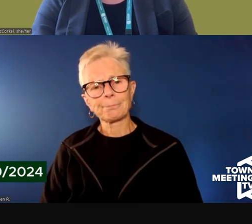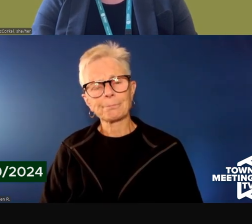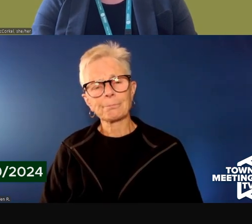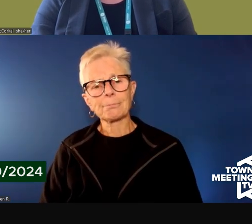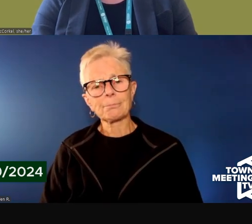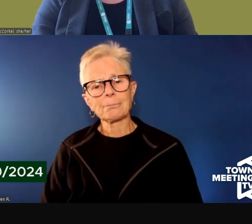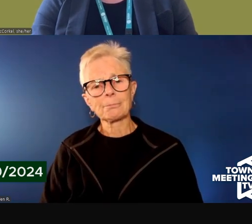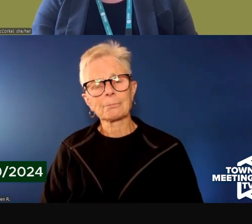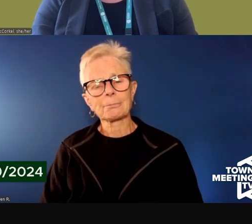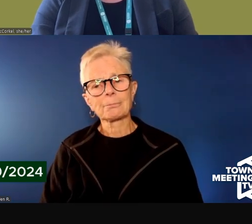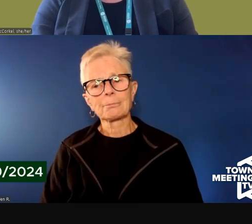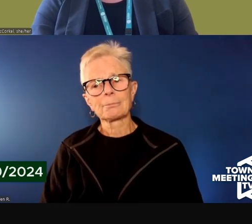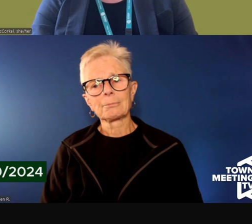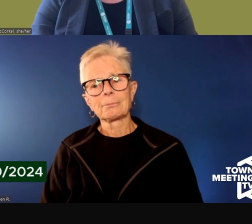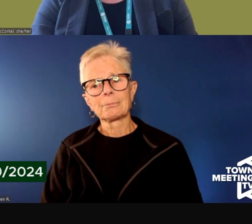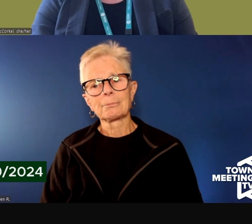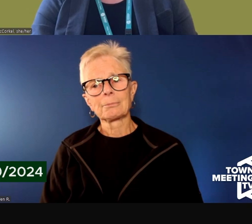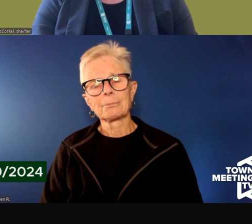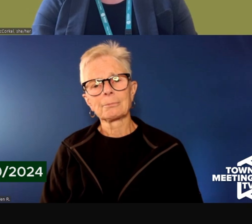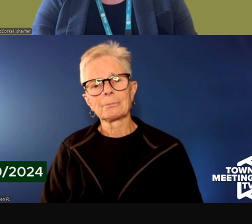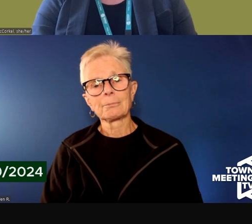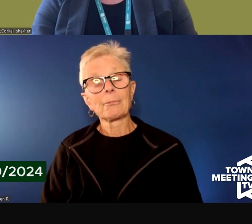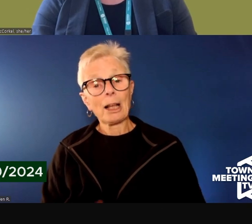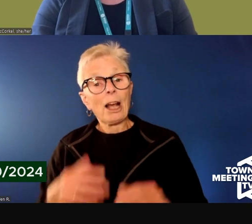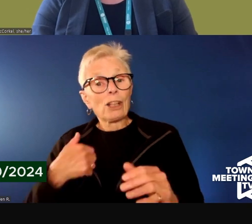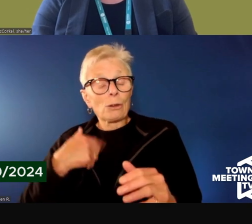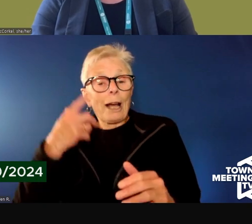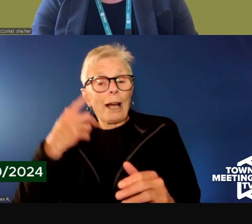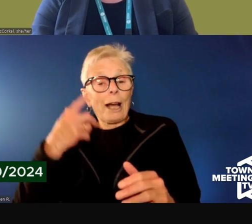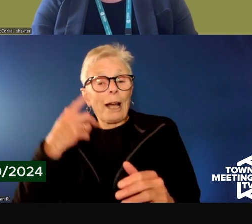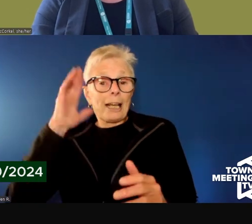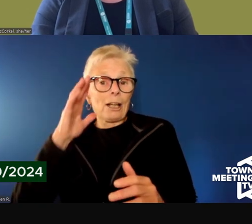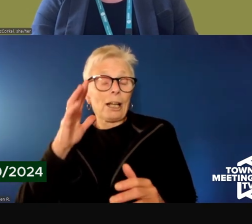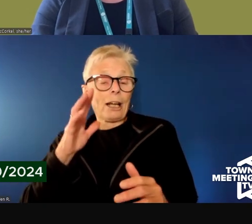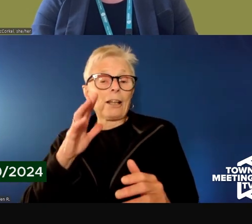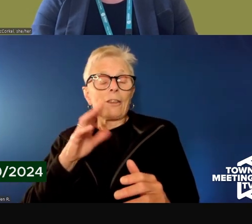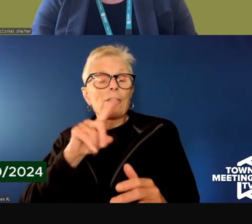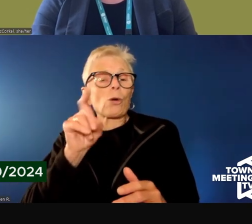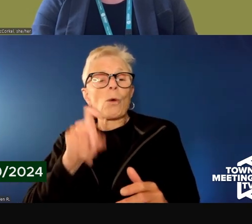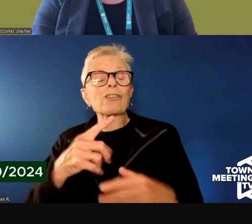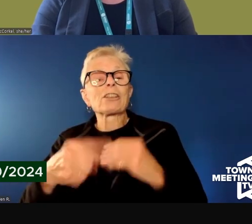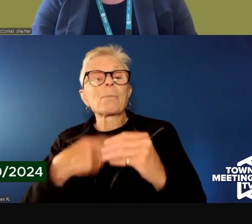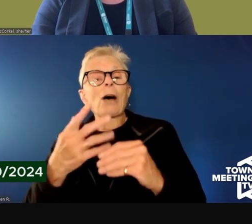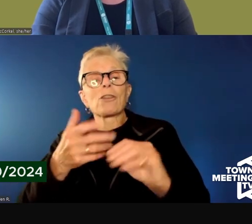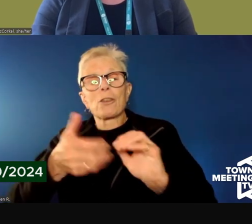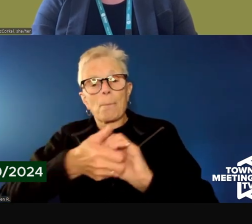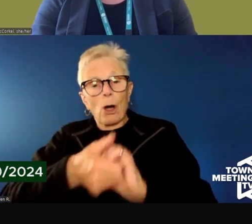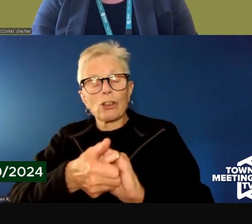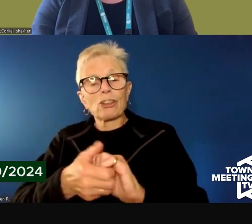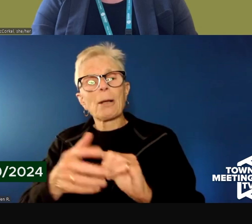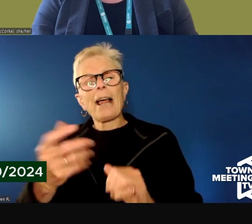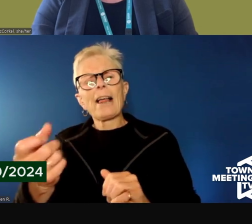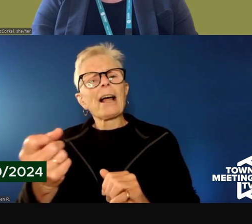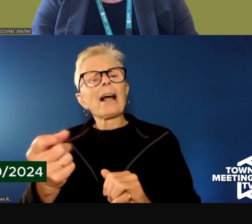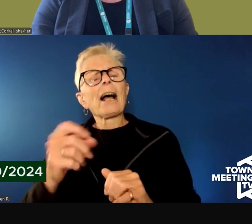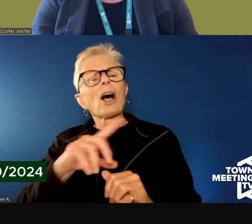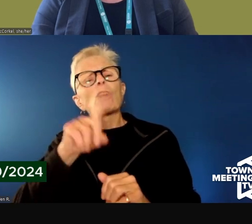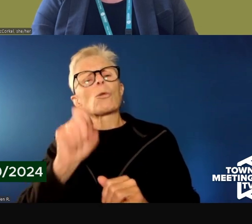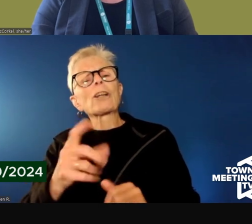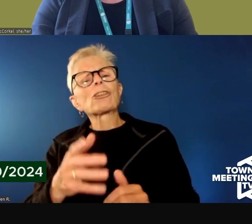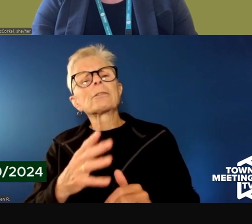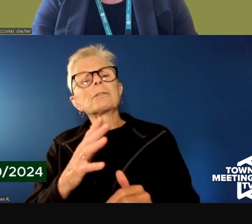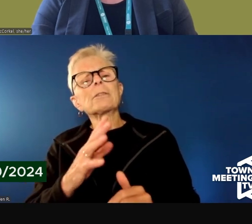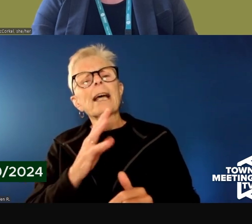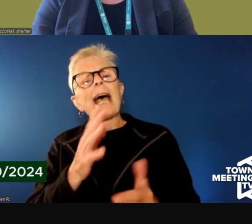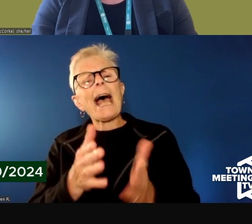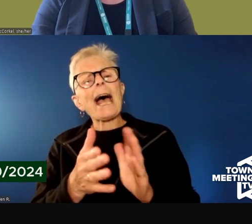this really speaks to how this partnership is going to work. We were asked about documentation and specifically we're asked